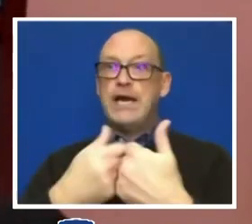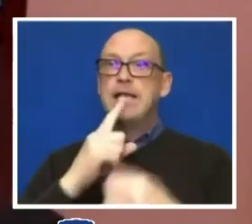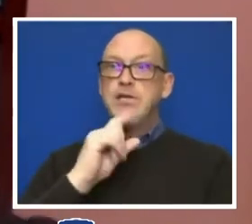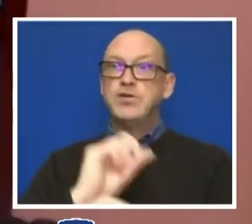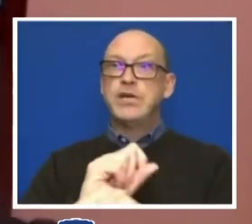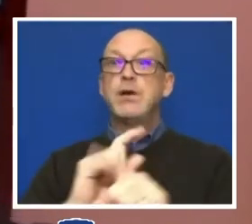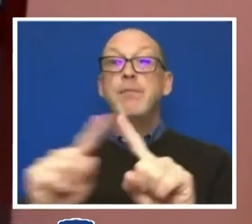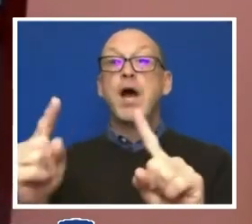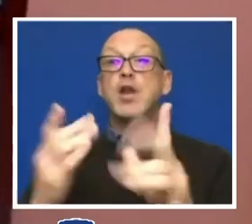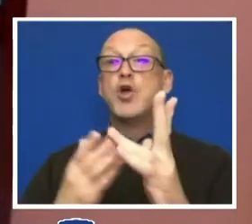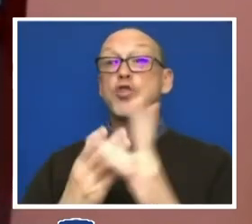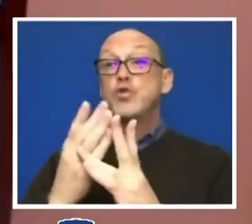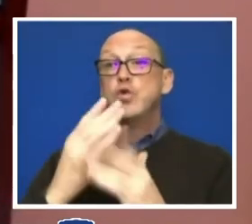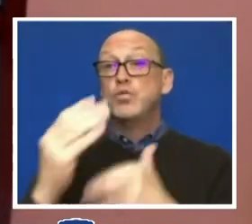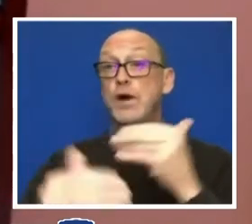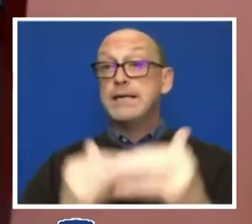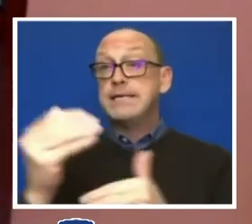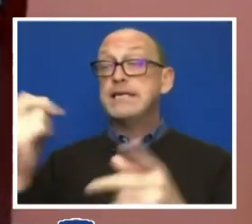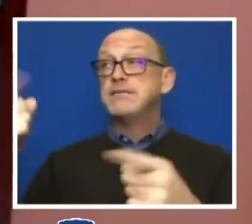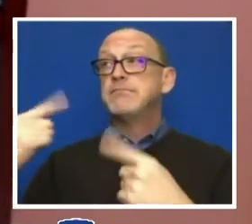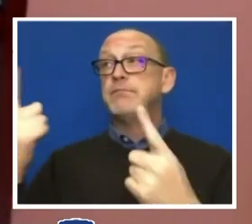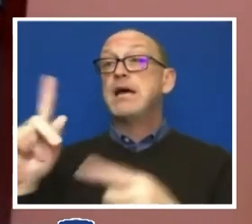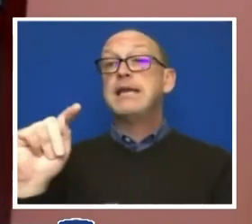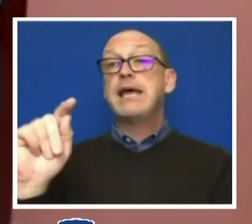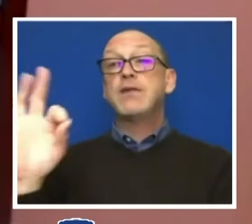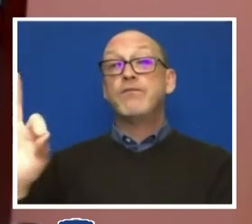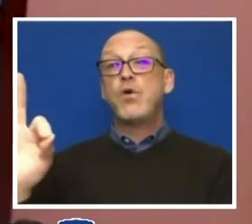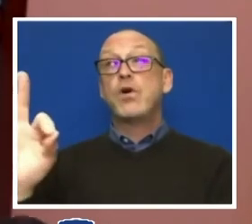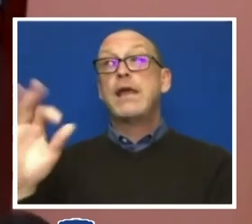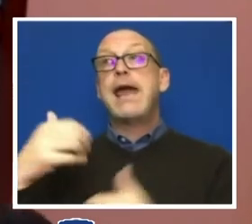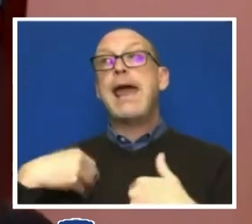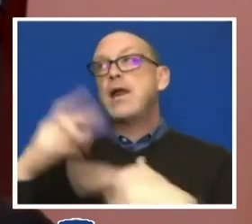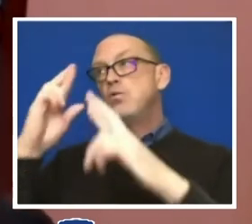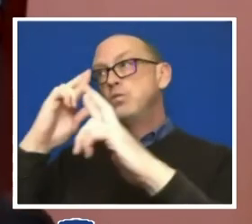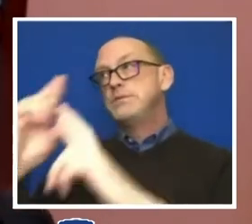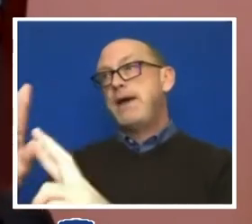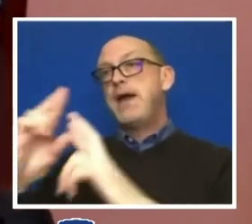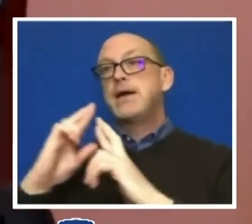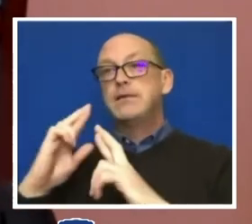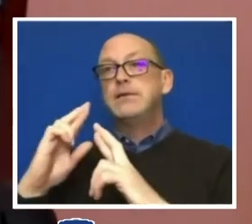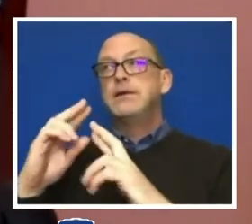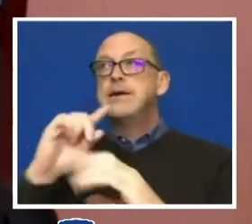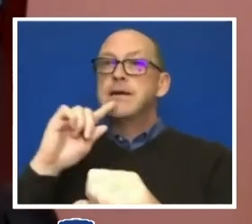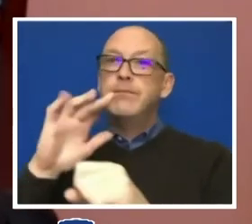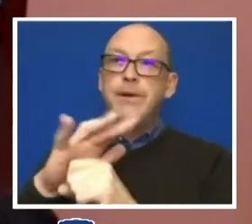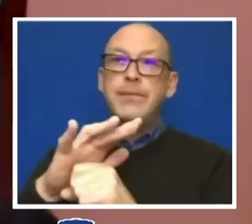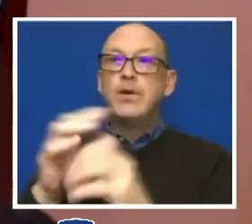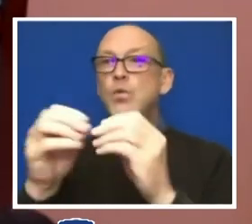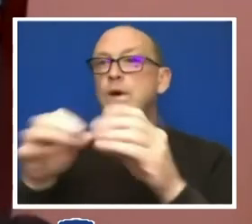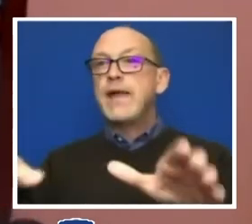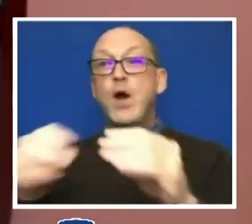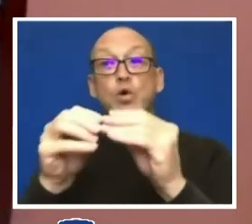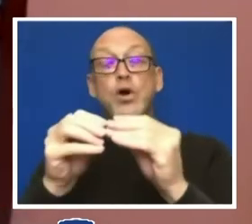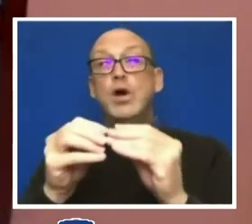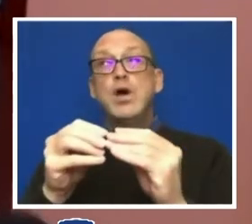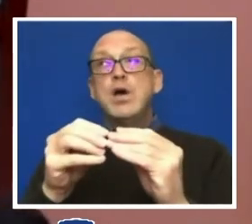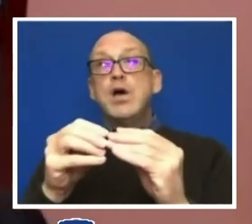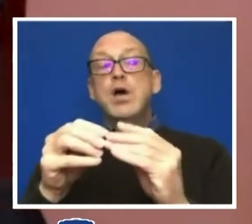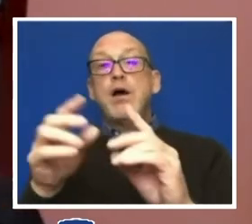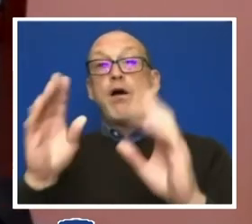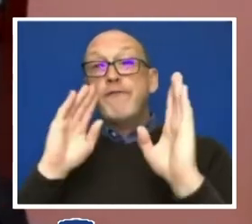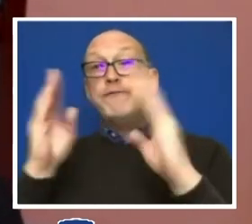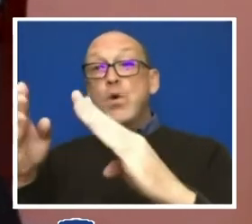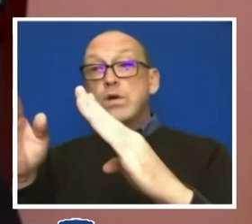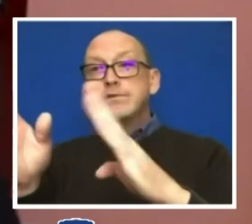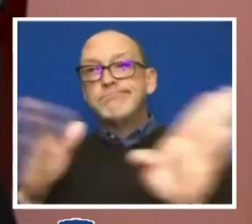throughout the process, the task force showed mutual respect and commitment without ever losing focus on what brought